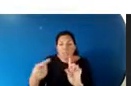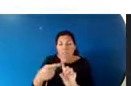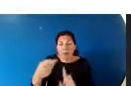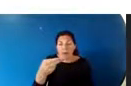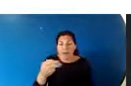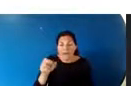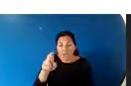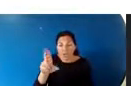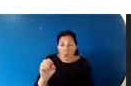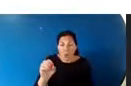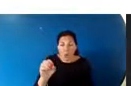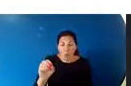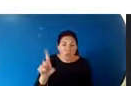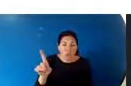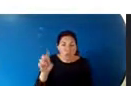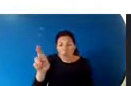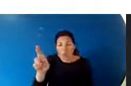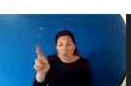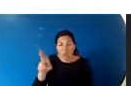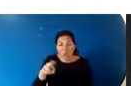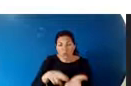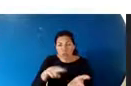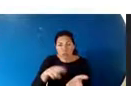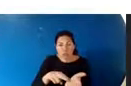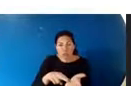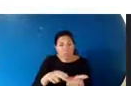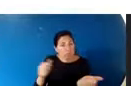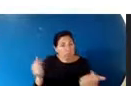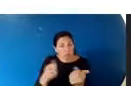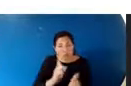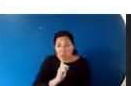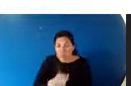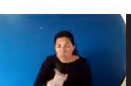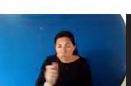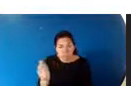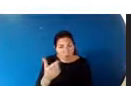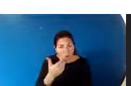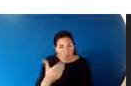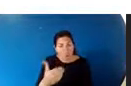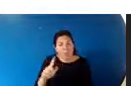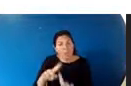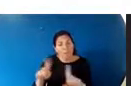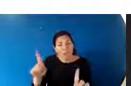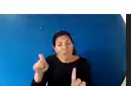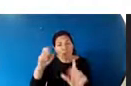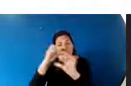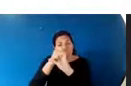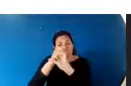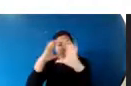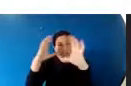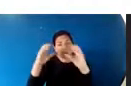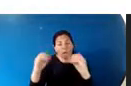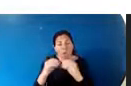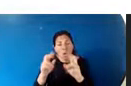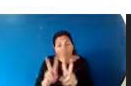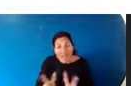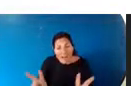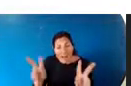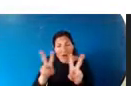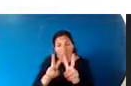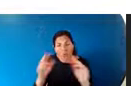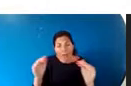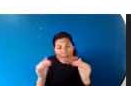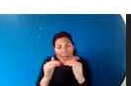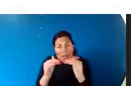doctors and nurses and healthcare providers. And all of that is true and all of that is good. But we need to create a vision of health that's value-driven, driven towards equity, driven by